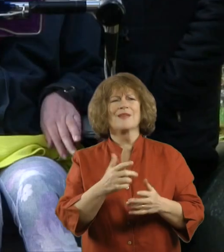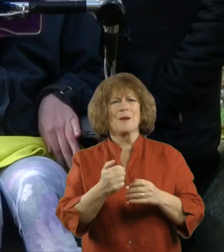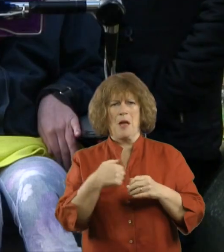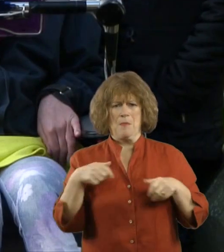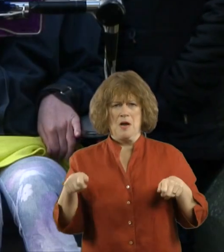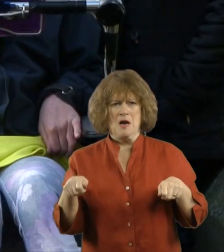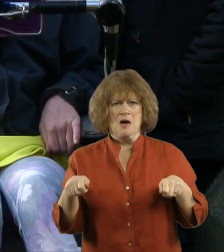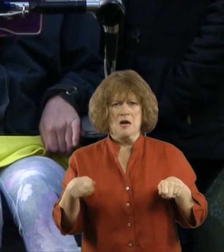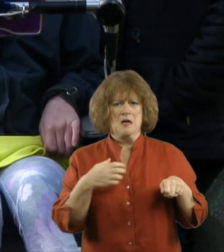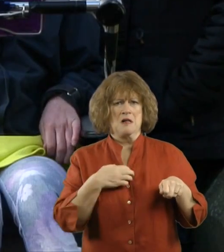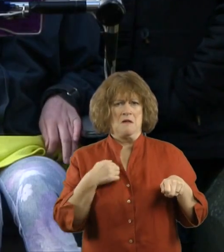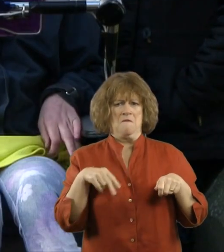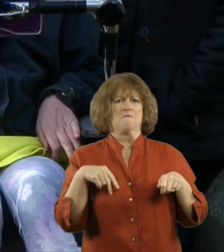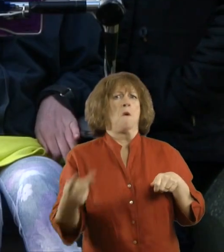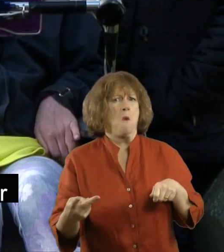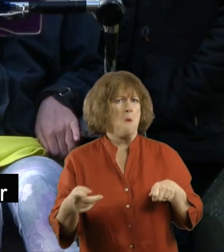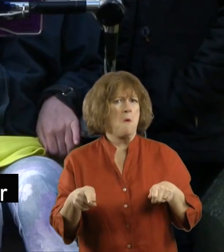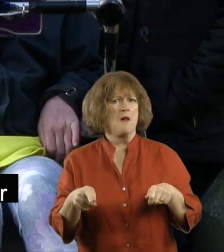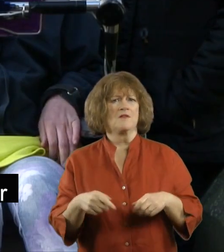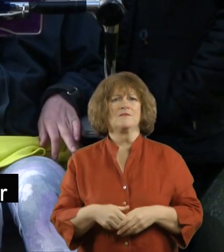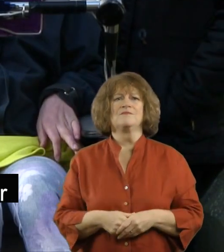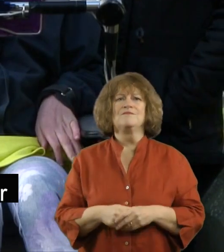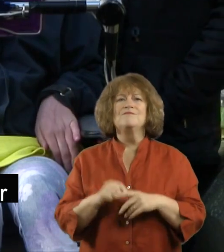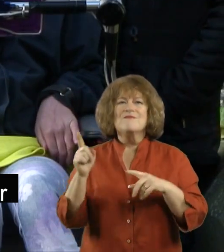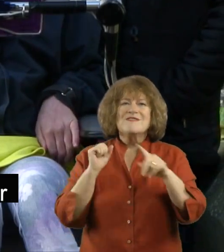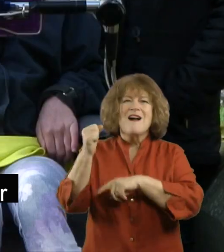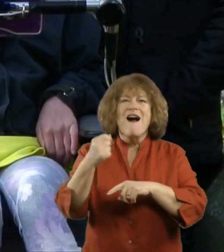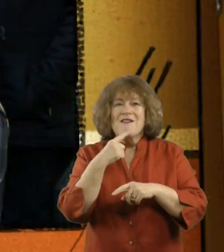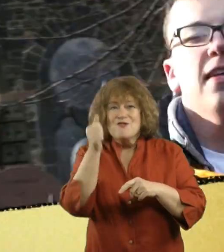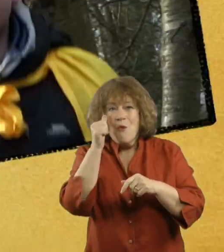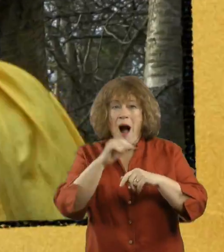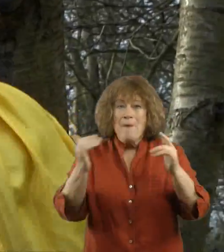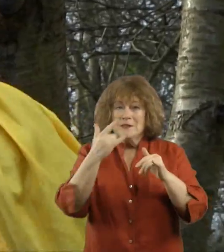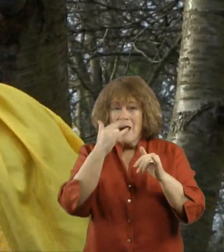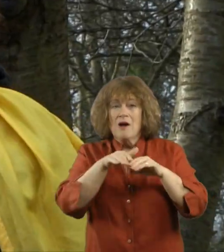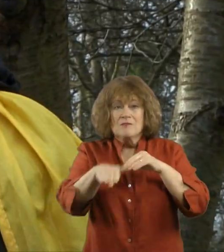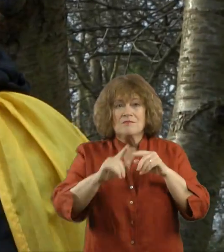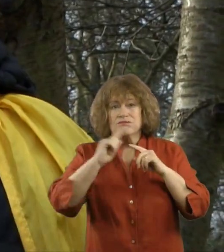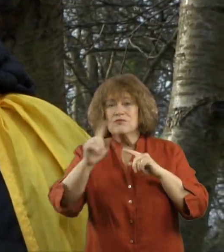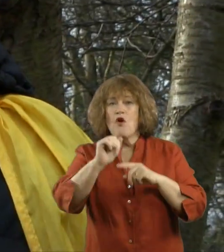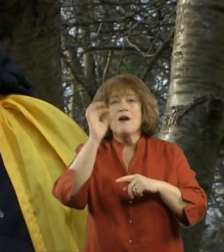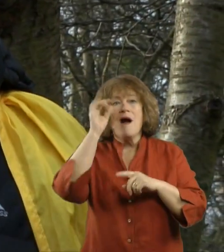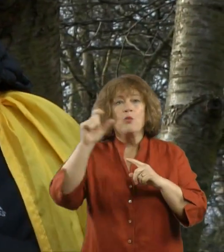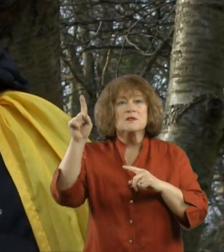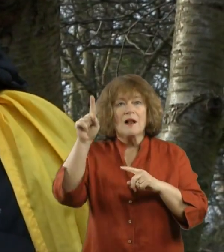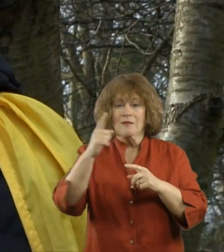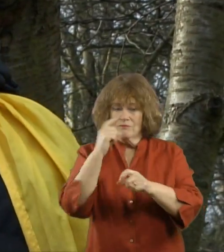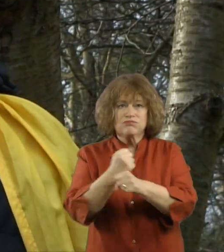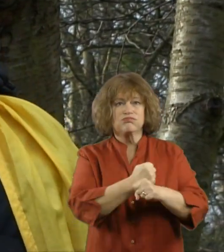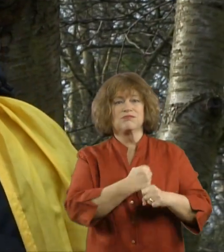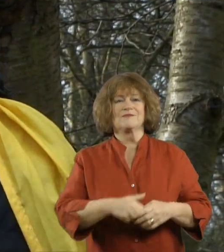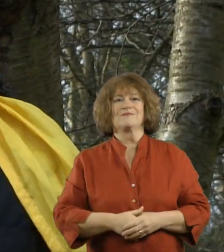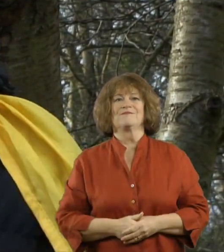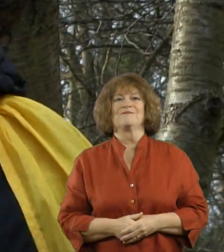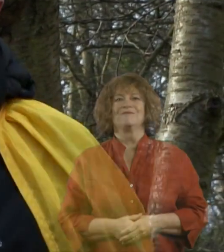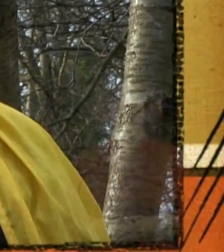Yeah, it makes me feel like I'm going to tip off my wheelchair. Did you know anyone can report broken drop curves to your local